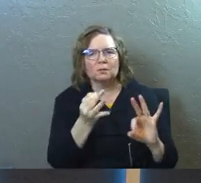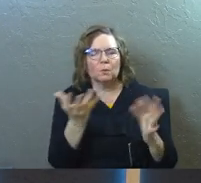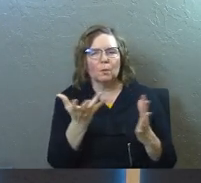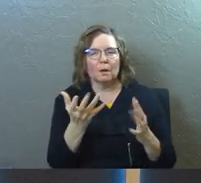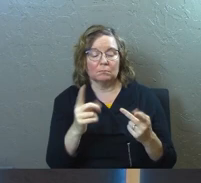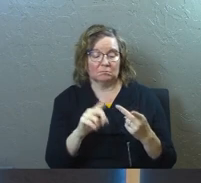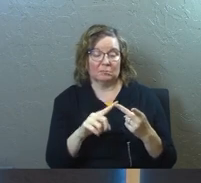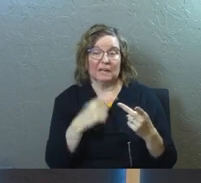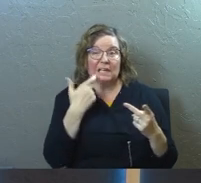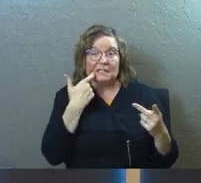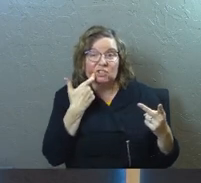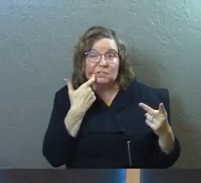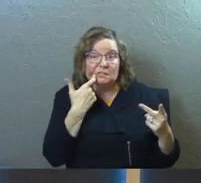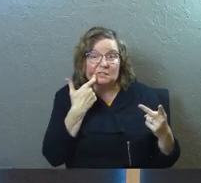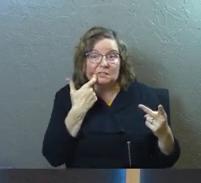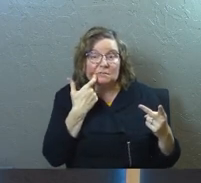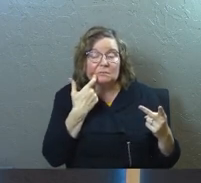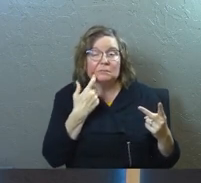Addictions.